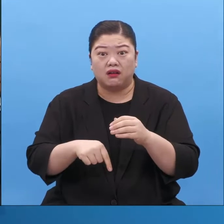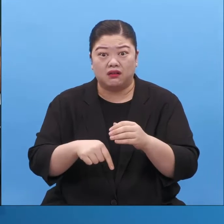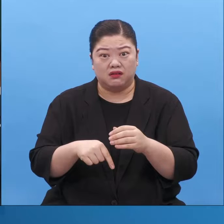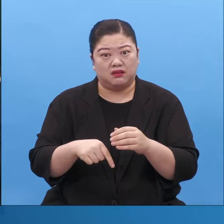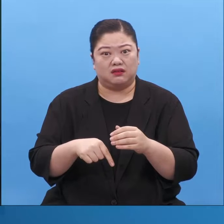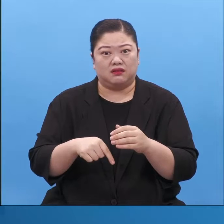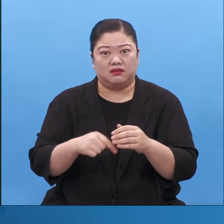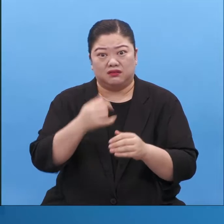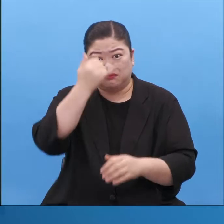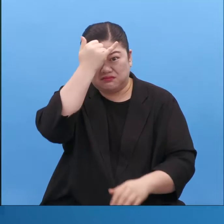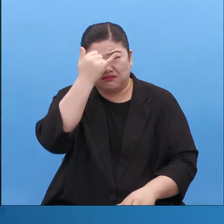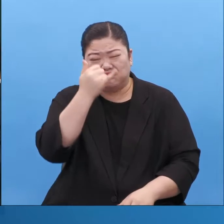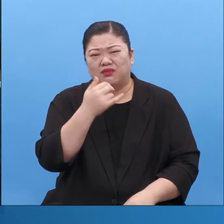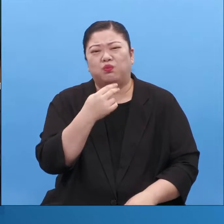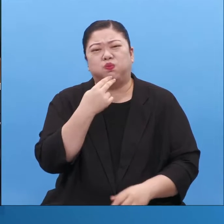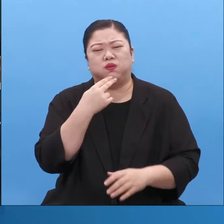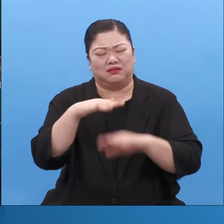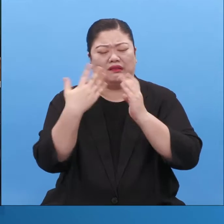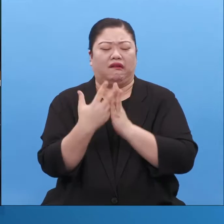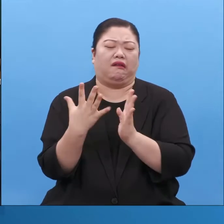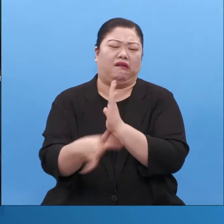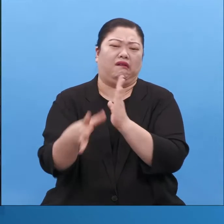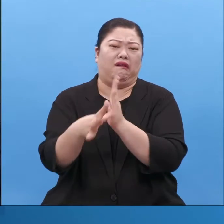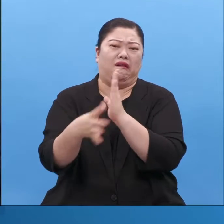and so you must remember this